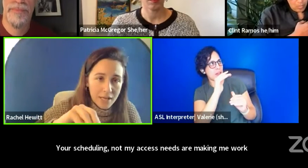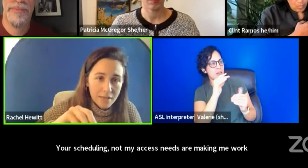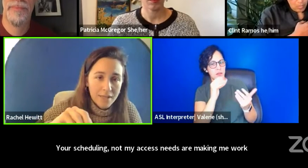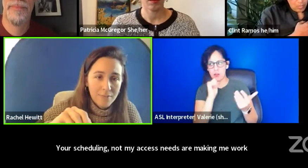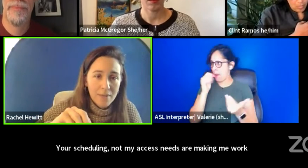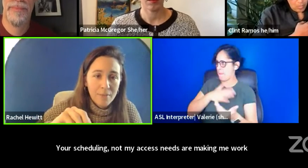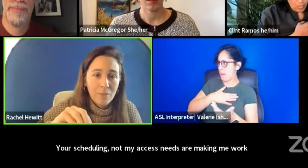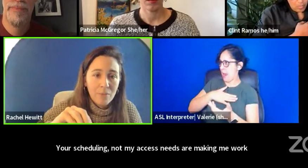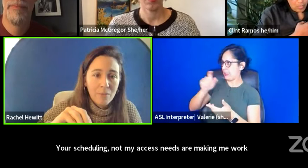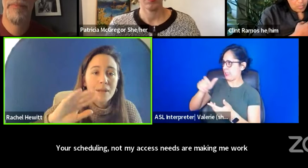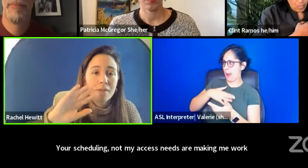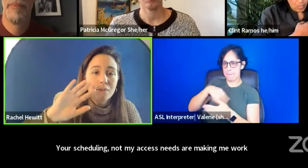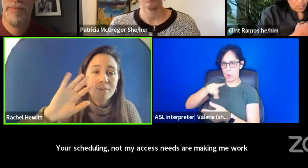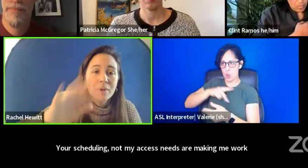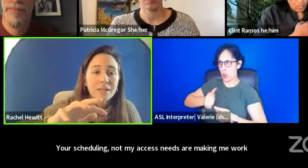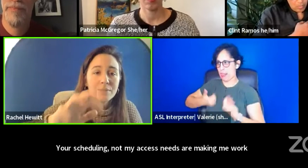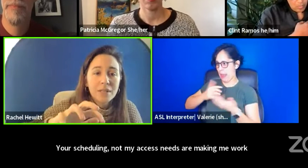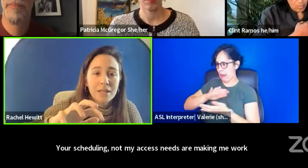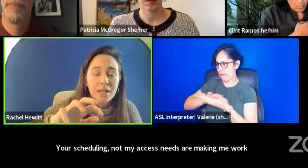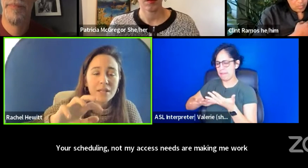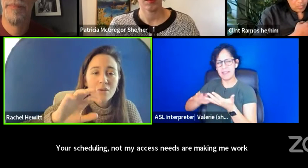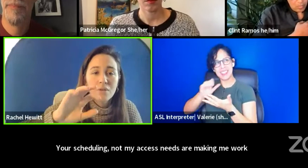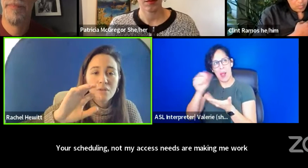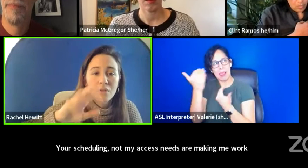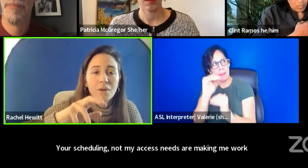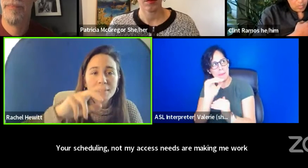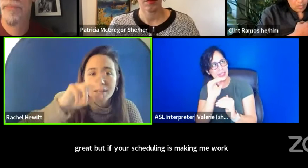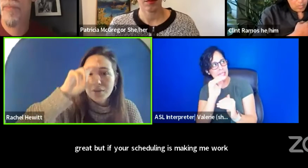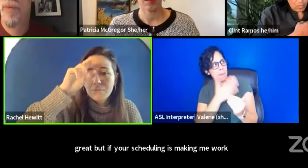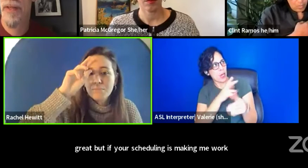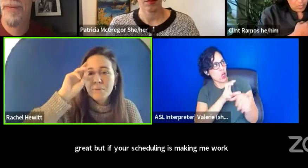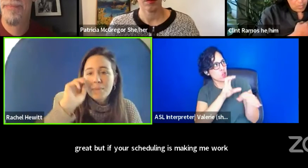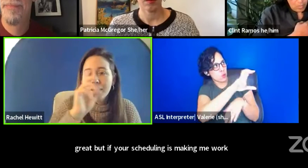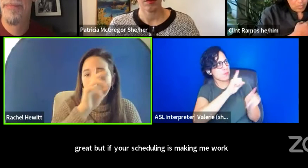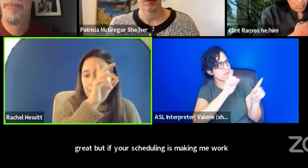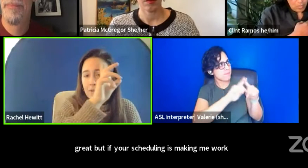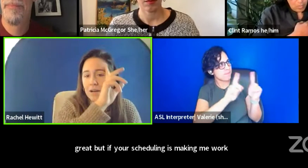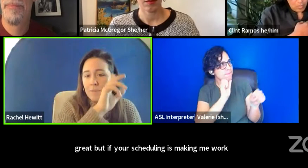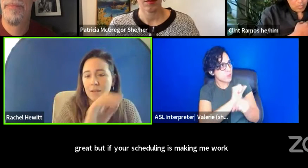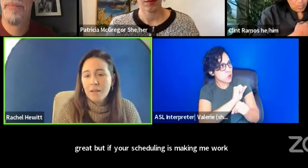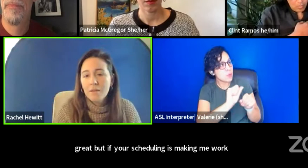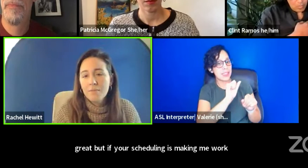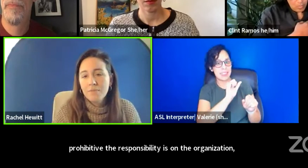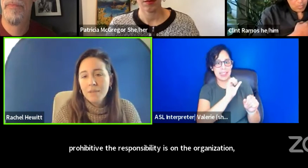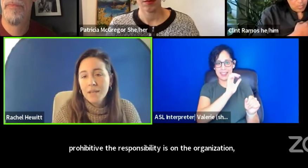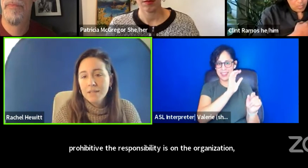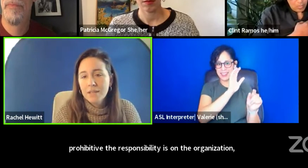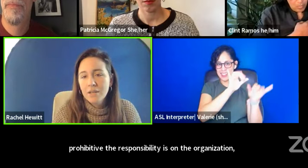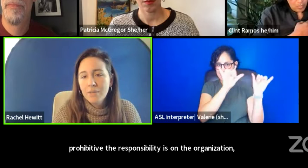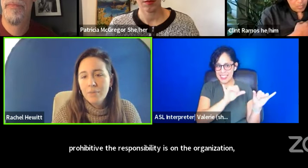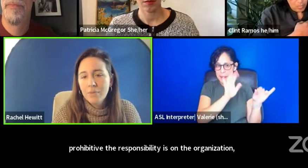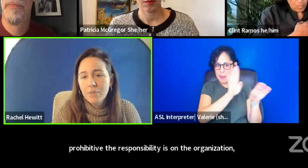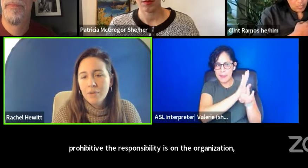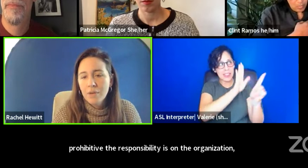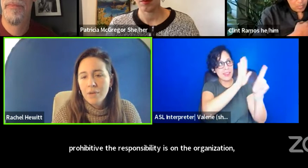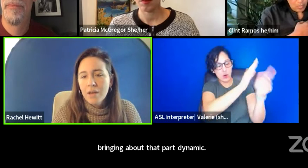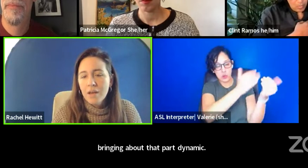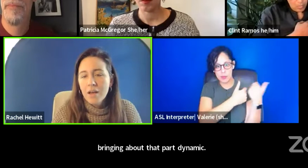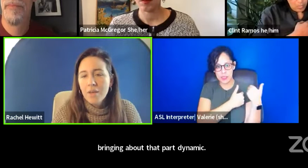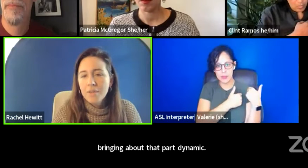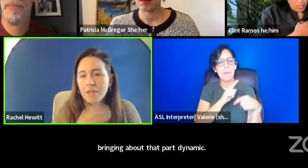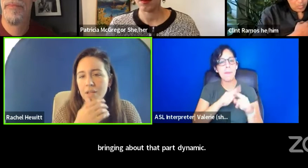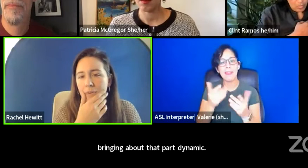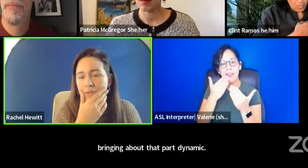scheduling is making my work prohibitive. The responsibility is on the organization bringing back that power dynamic. Yes. Thank you to both of you.